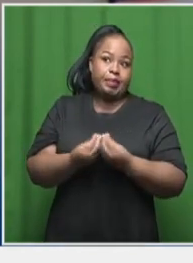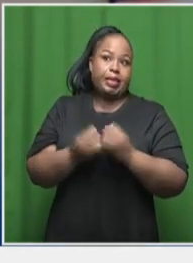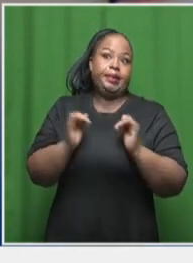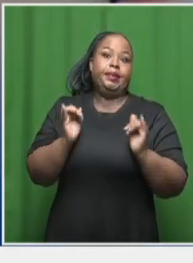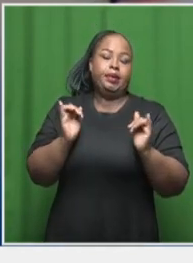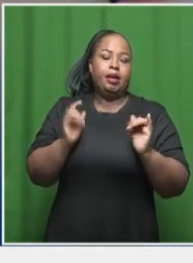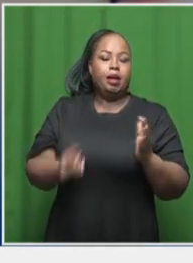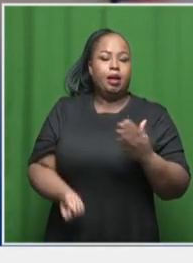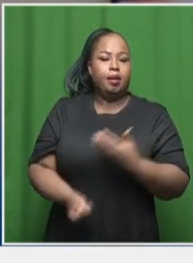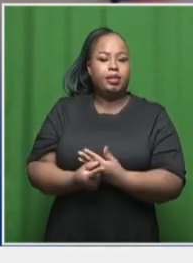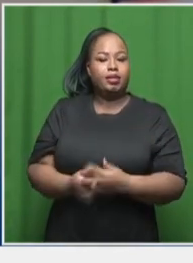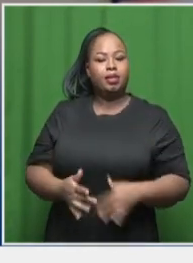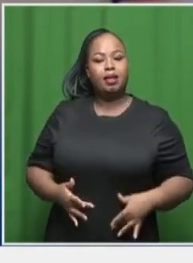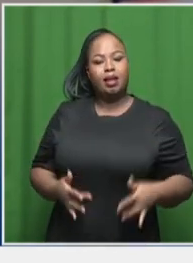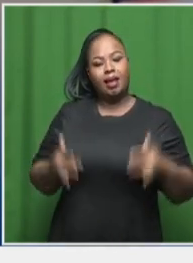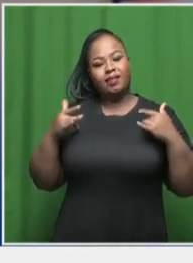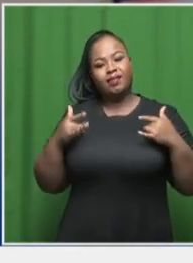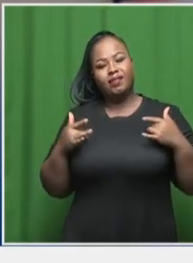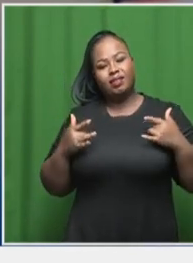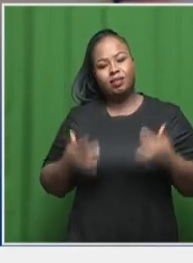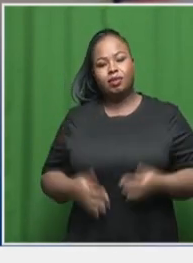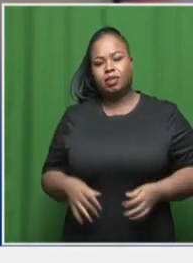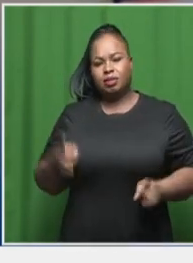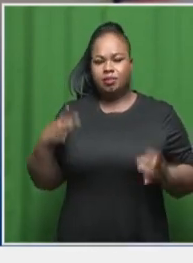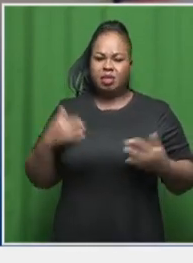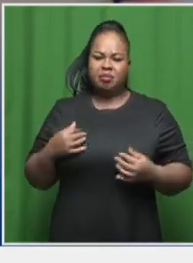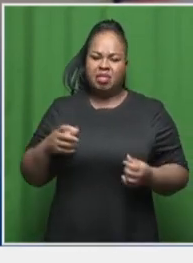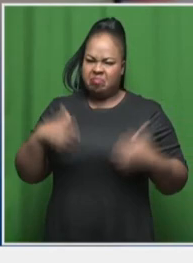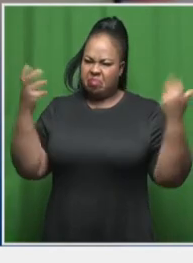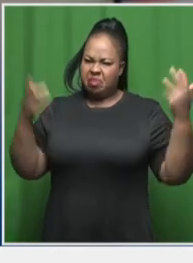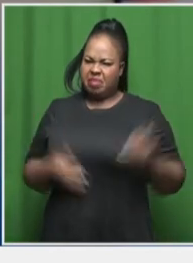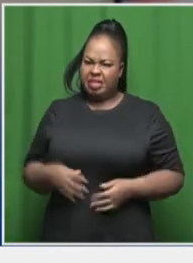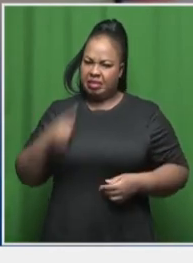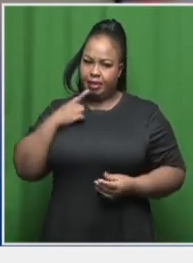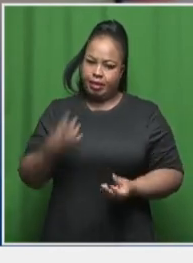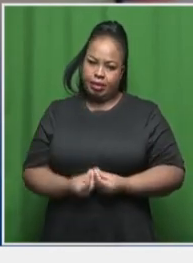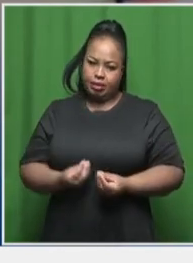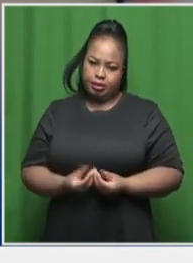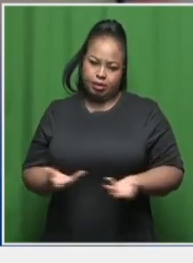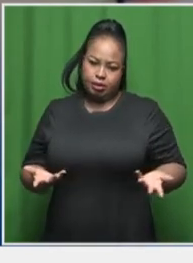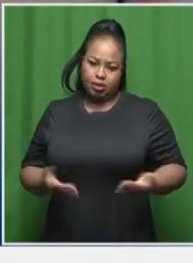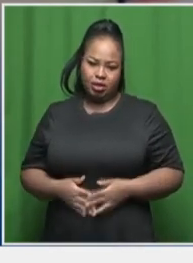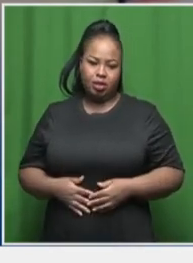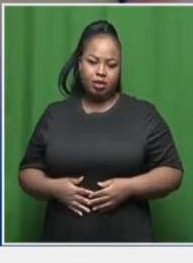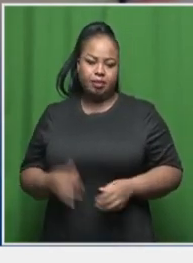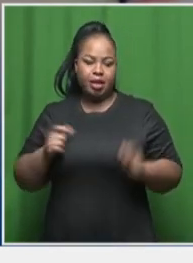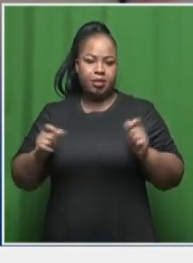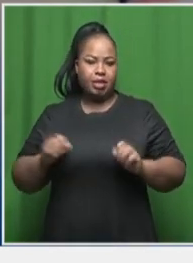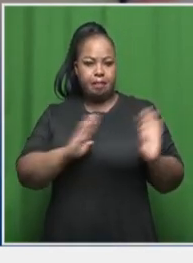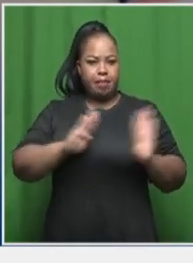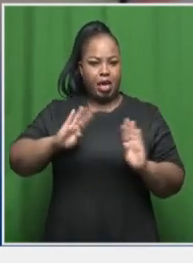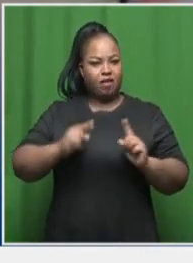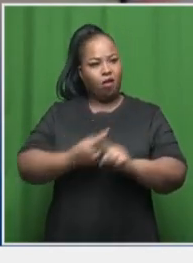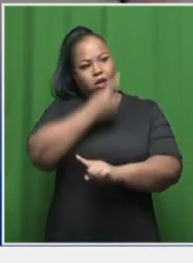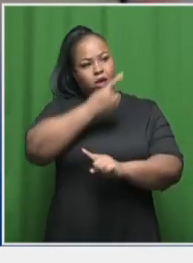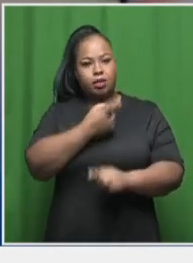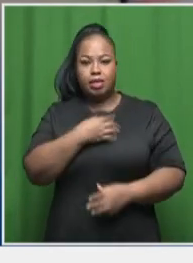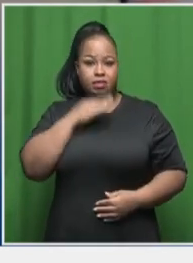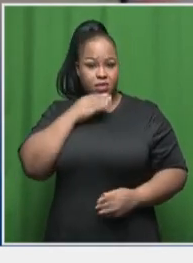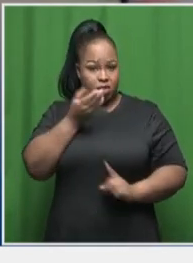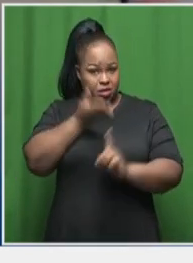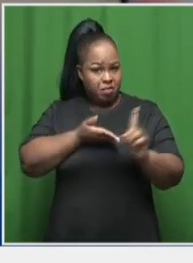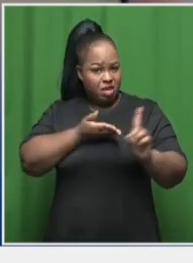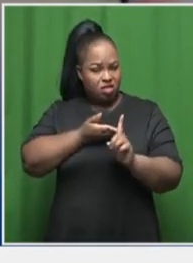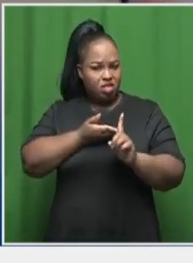life. Where, um, I don't know, you know, sometimes people get angry and they say things, you know, or they act out of character, but it doesn't mean that that